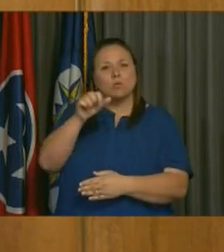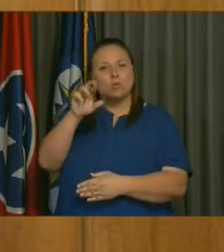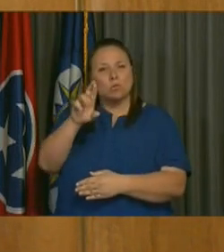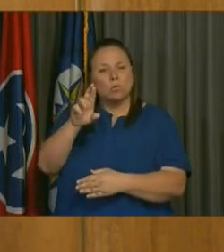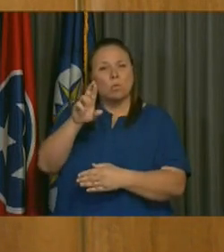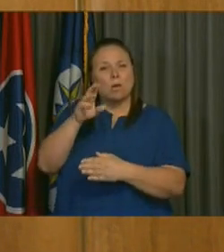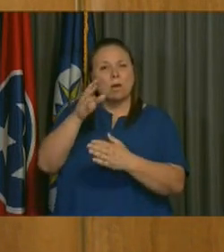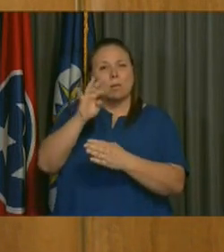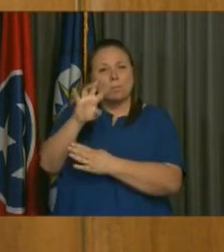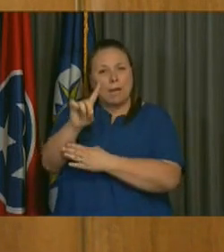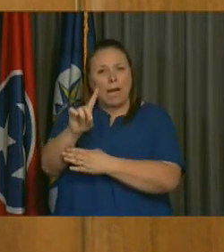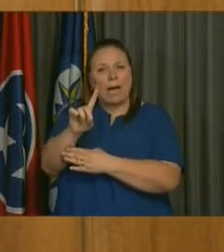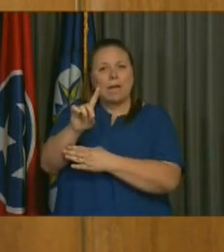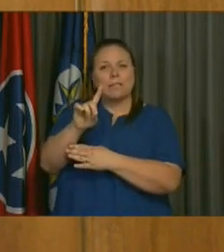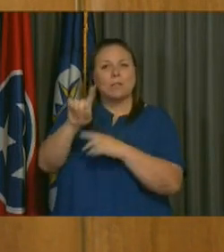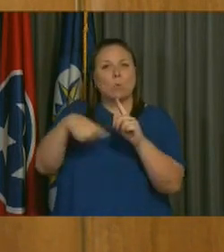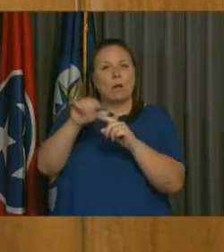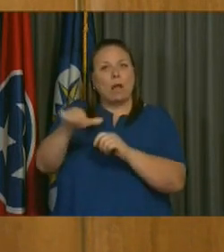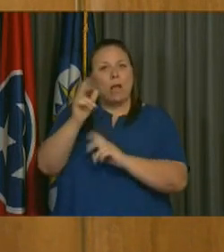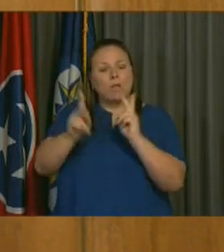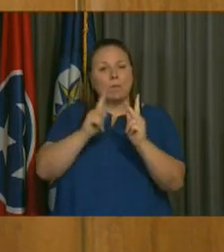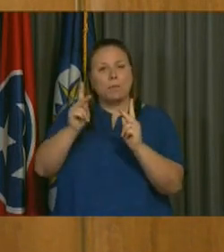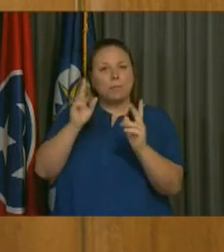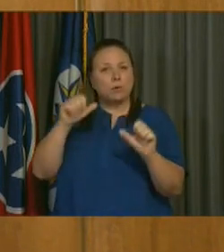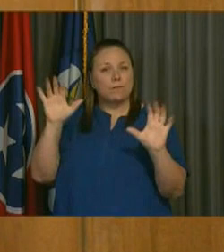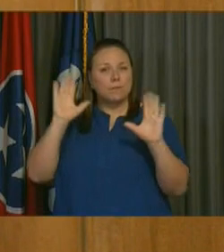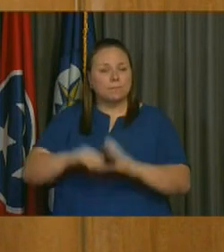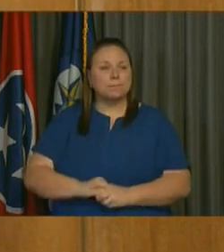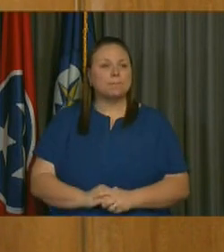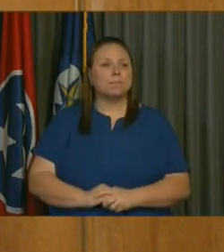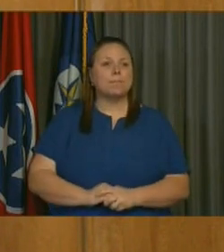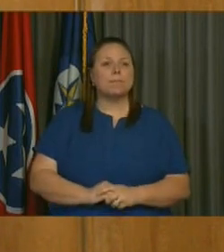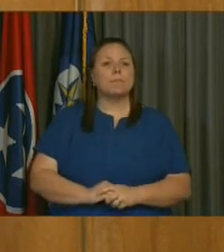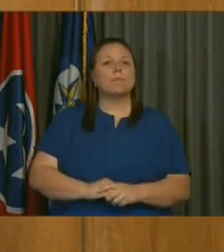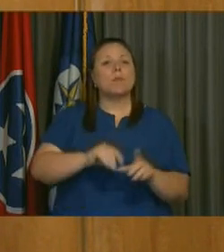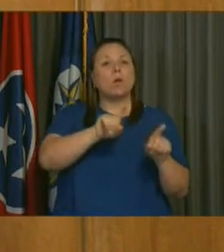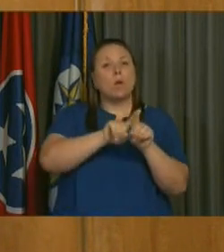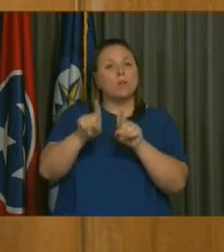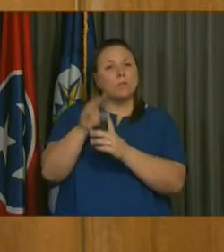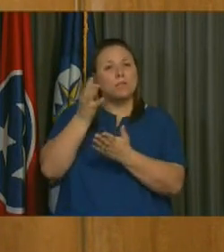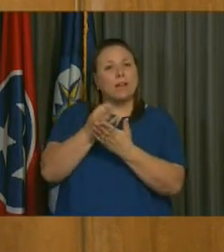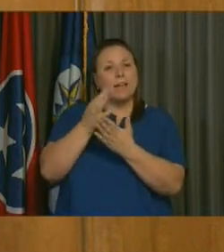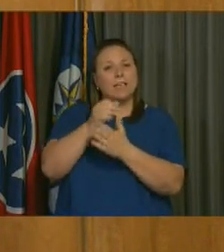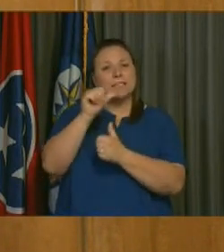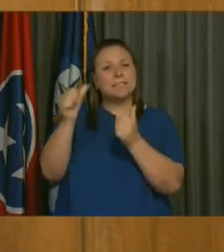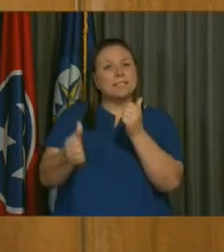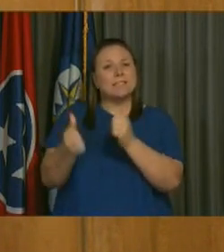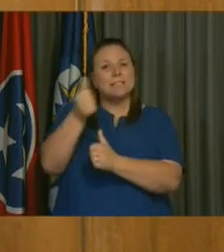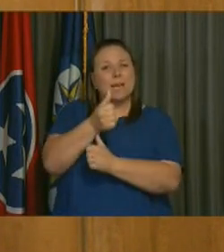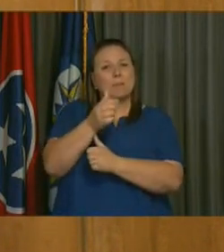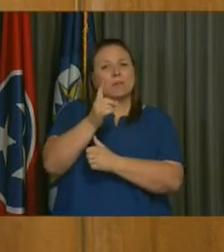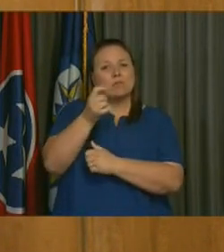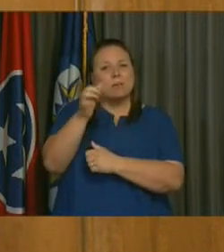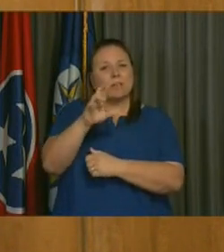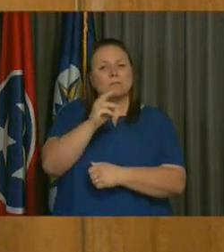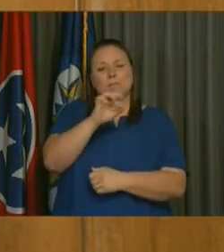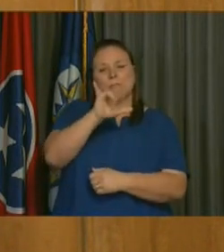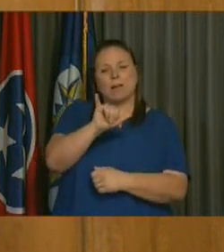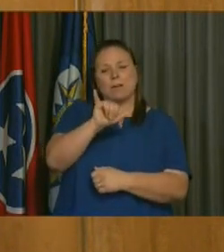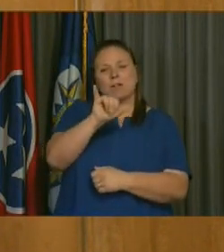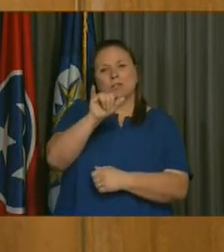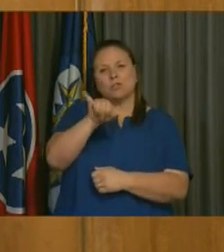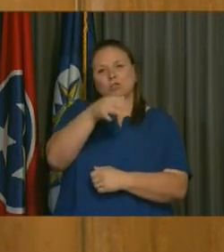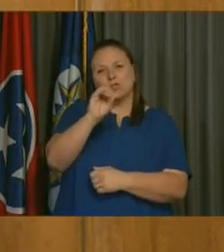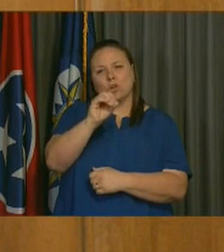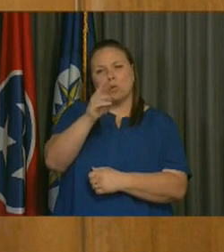others seem to be fleeing it. I'm also joined here today by newly appointed finance deputy director, Mary Jo Wiggins. Mary Cooper